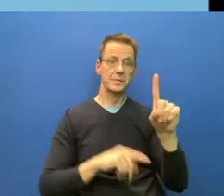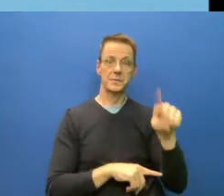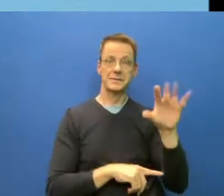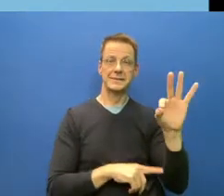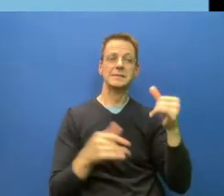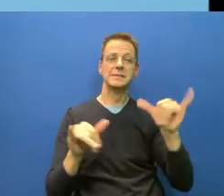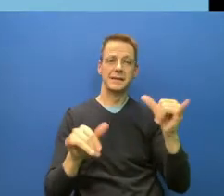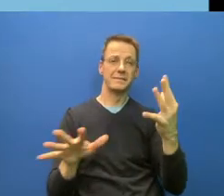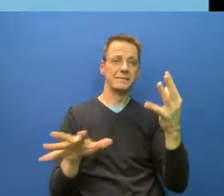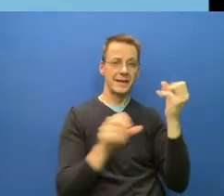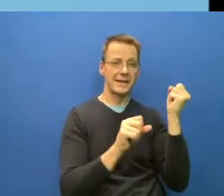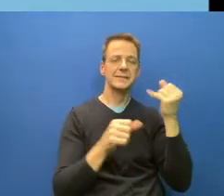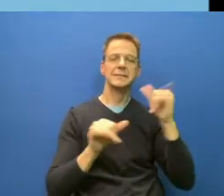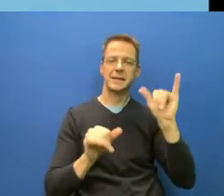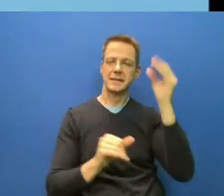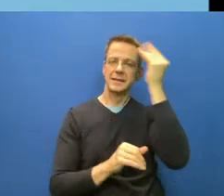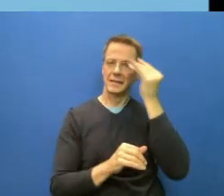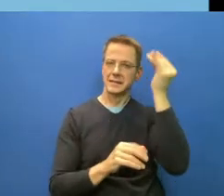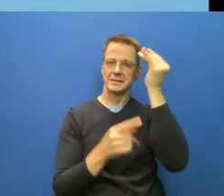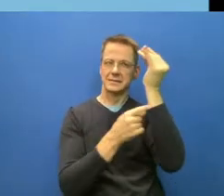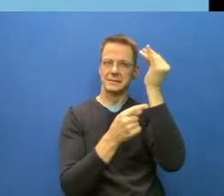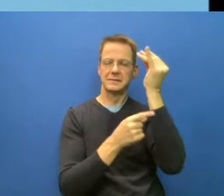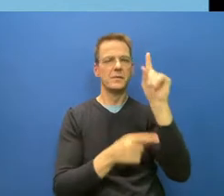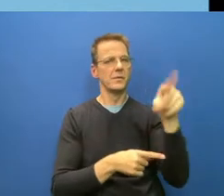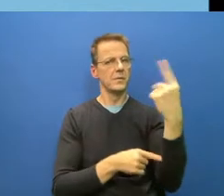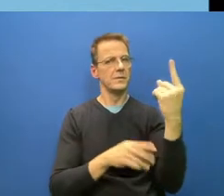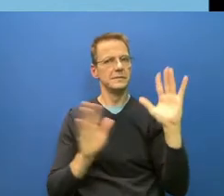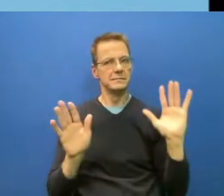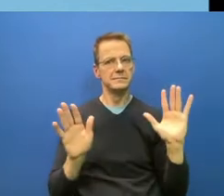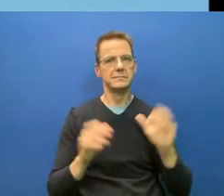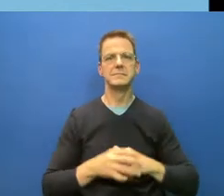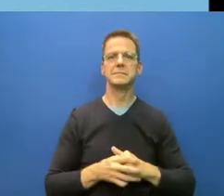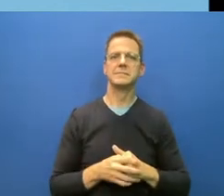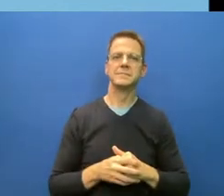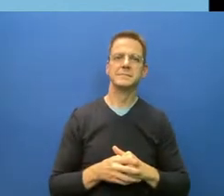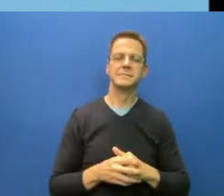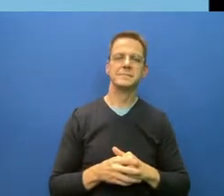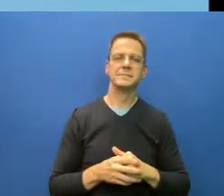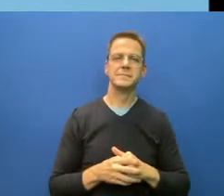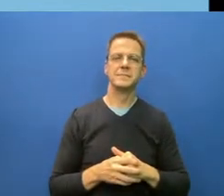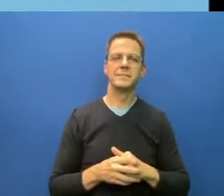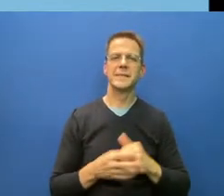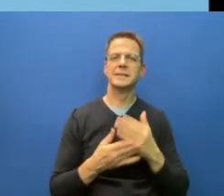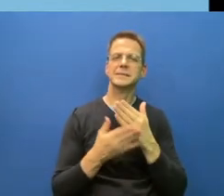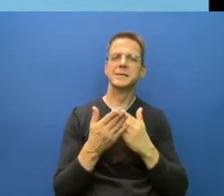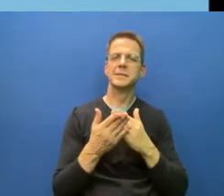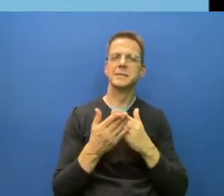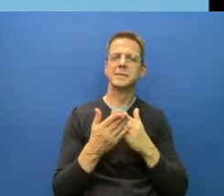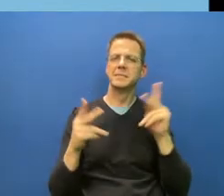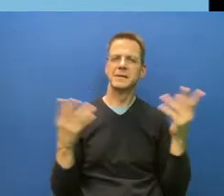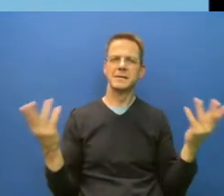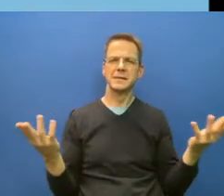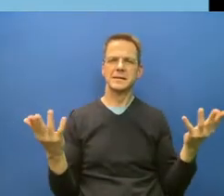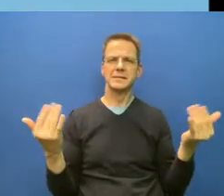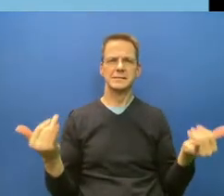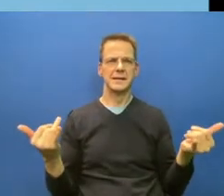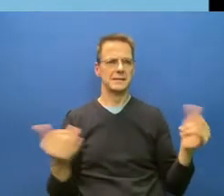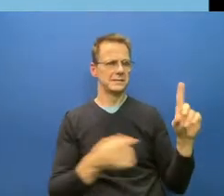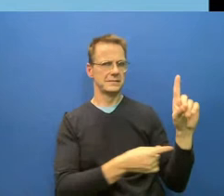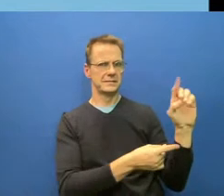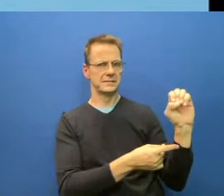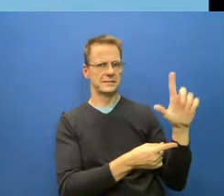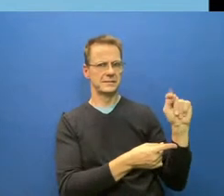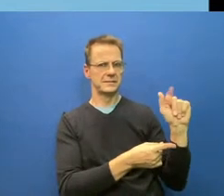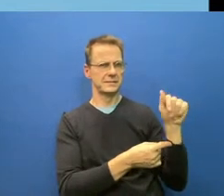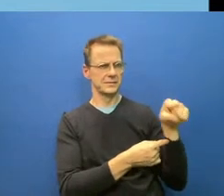So some people say that now, with Delta being so transmissible, we are doomed, we cannot control the virus anymore, which is not true, because